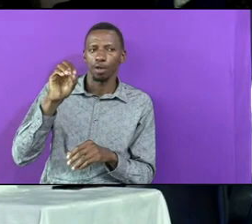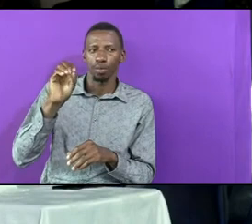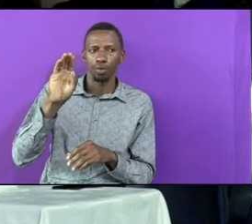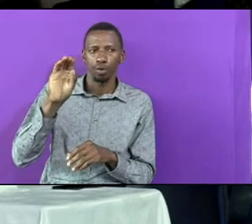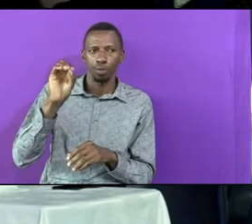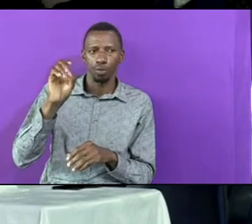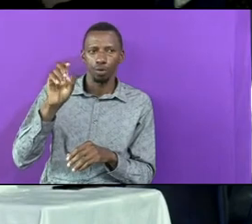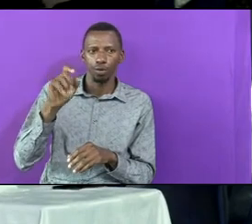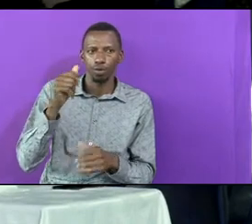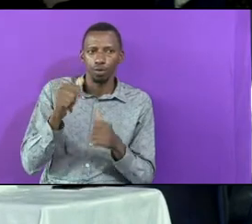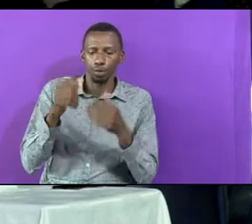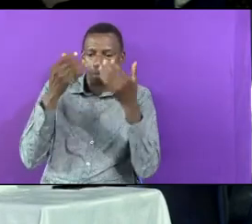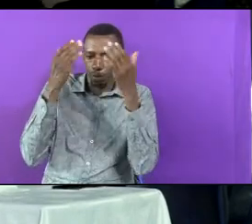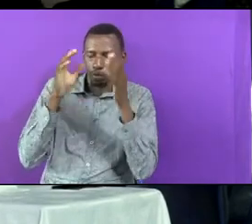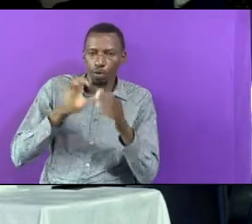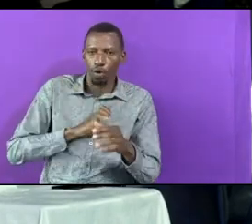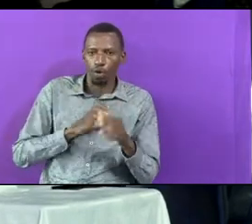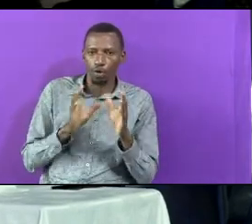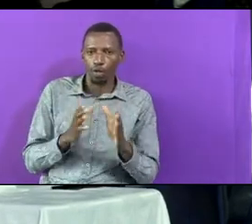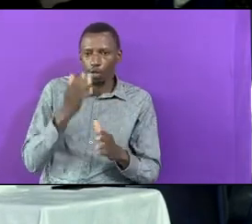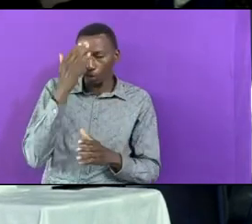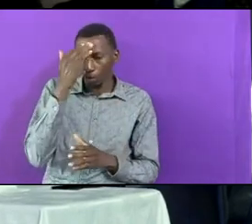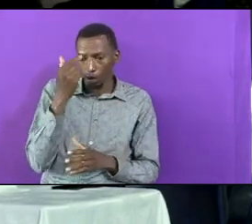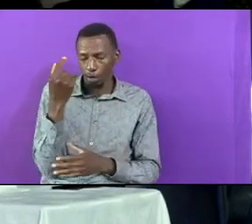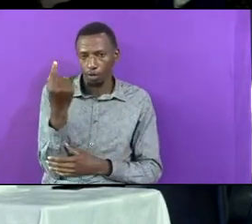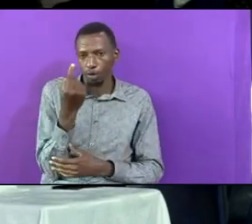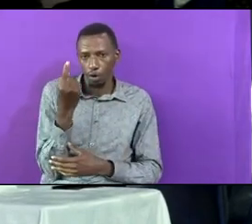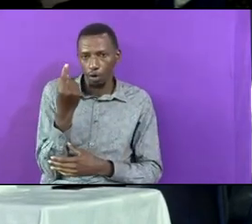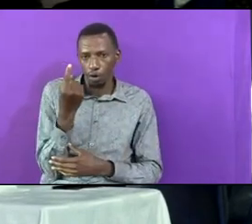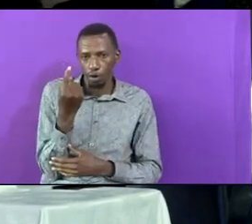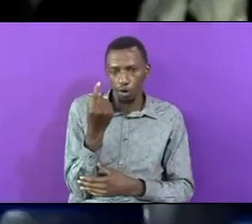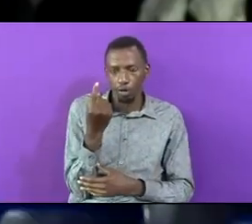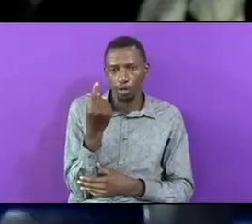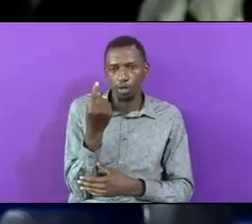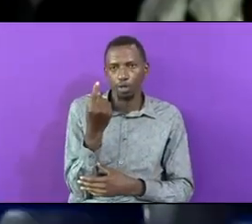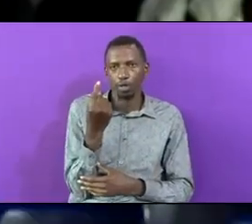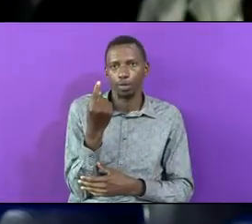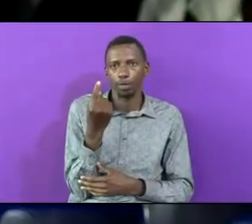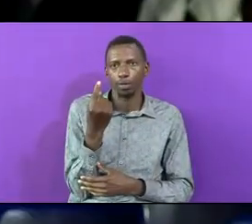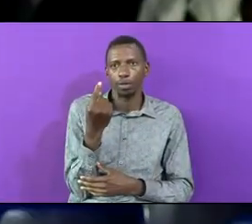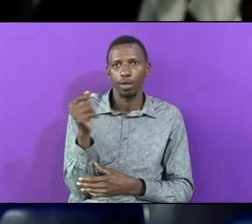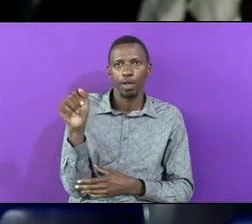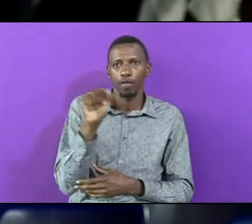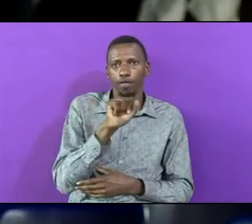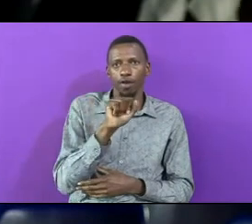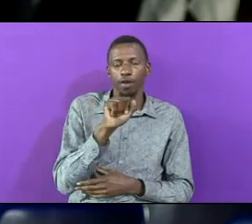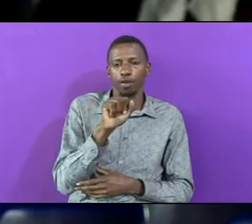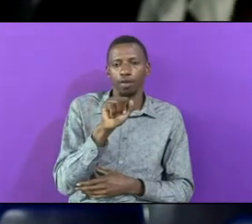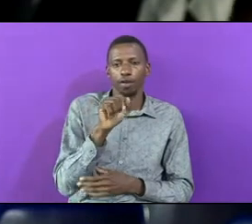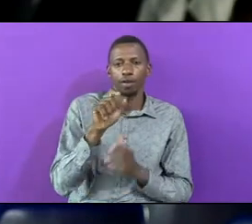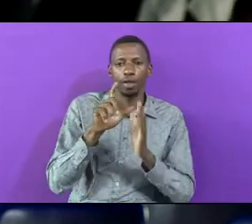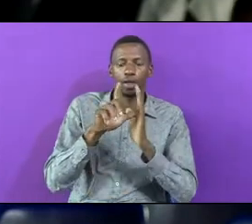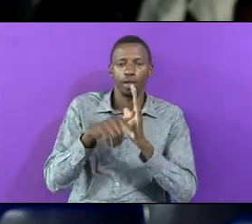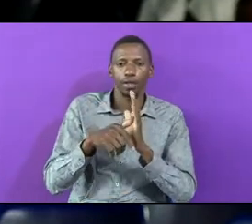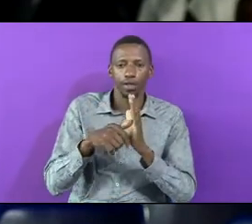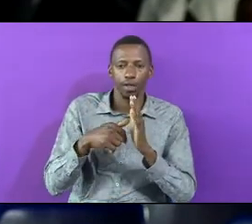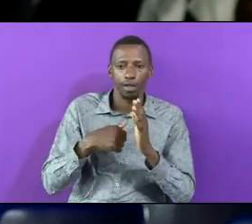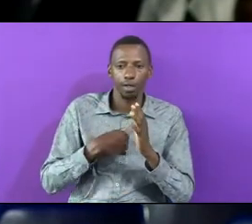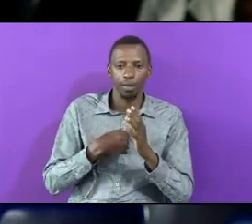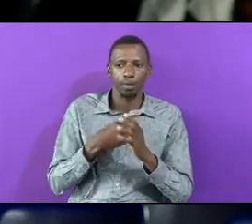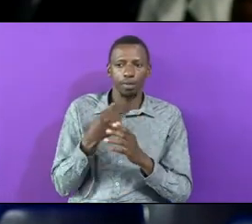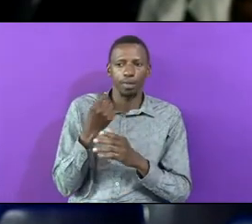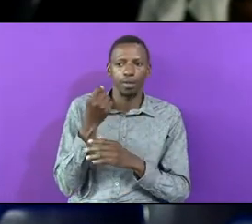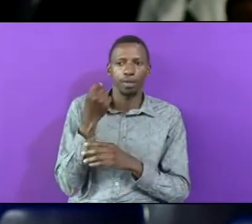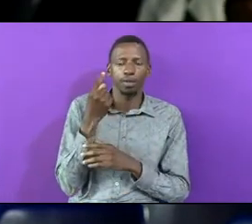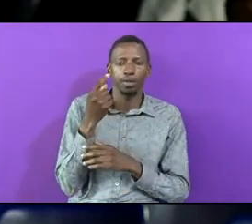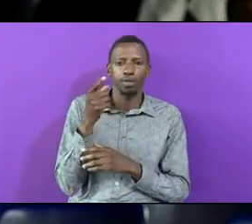Which You Would Not Know The Honor Because It Is The Only Vehicle In The Church Everybody Was Driving It Later On I Discovered That It Was Of One